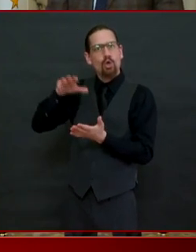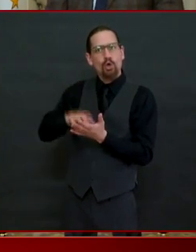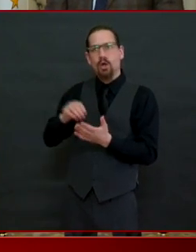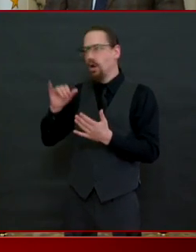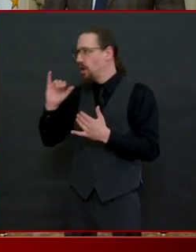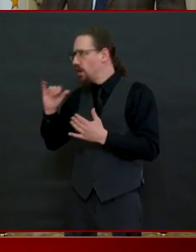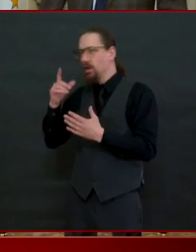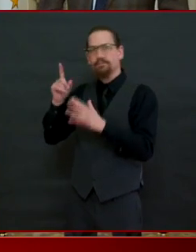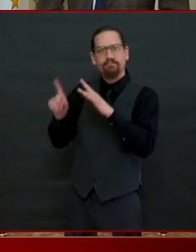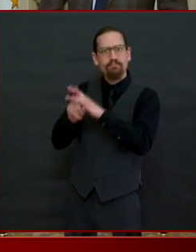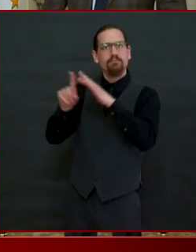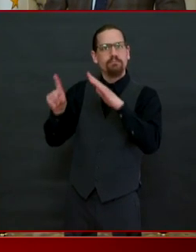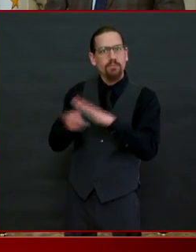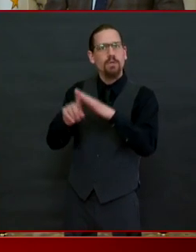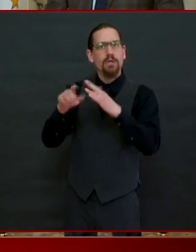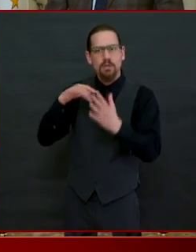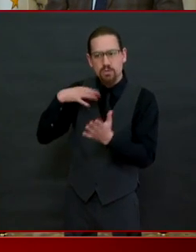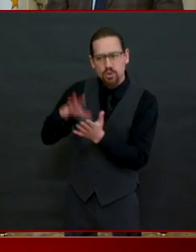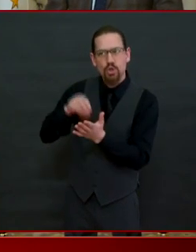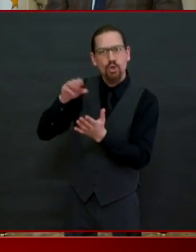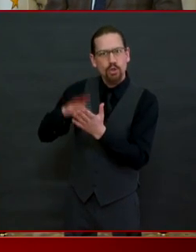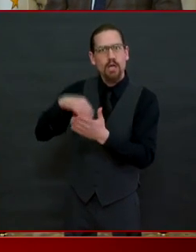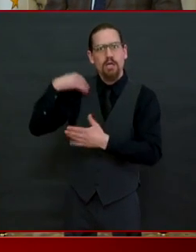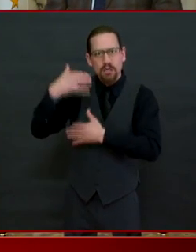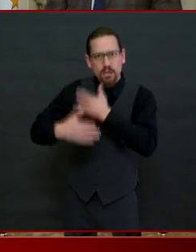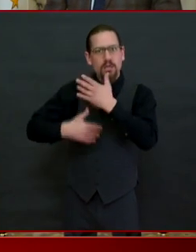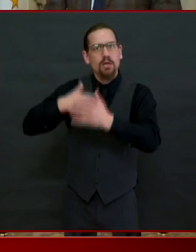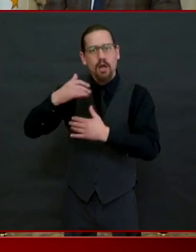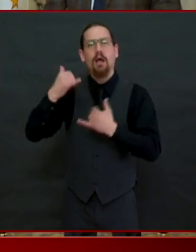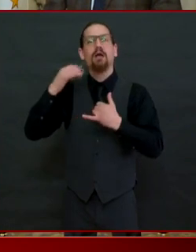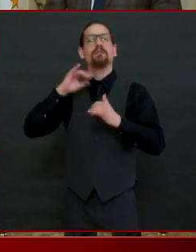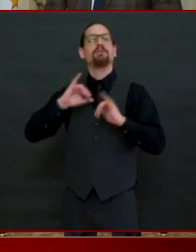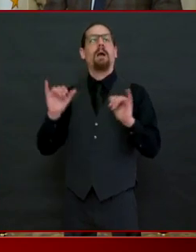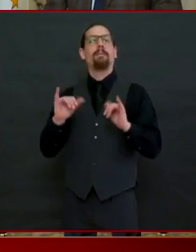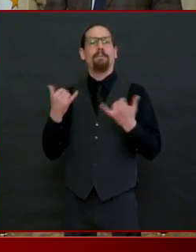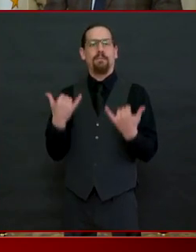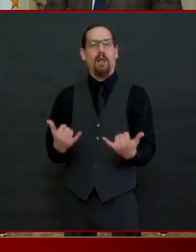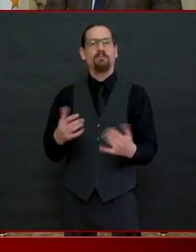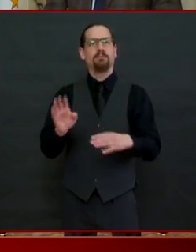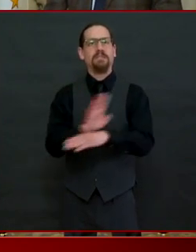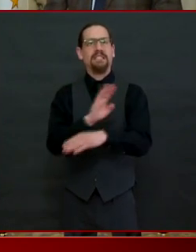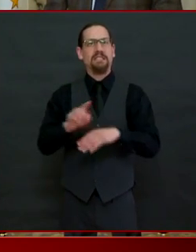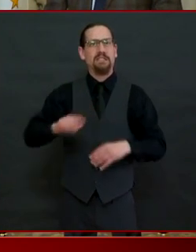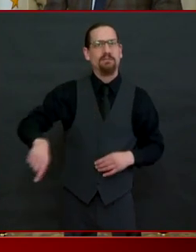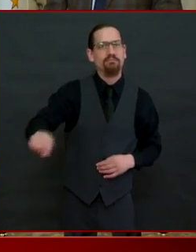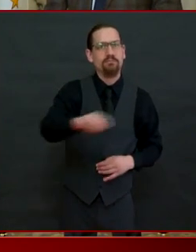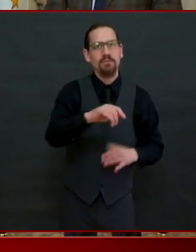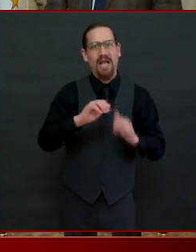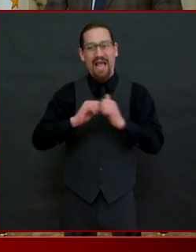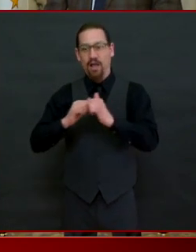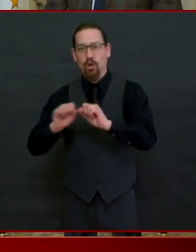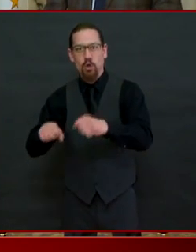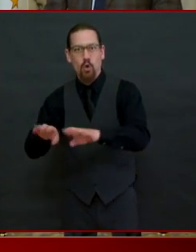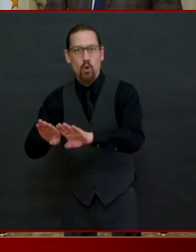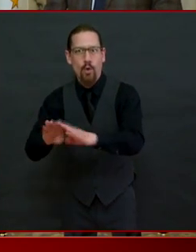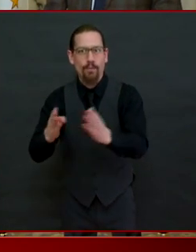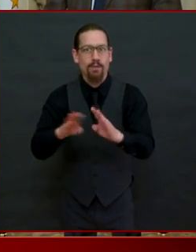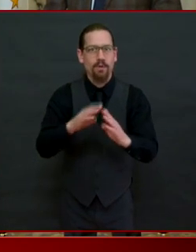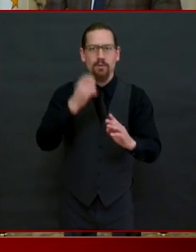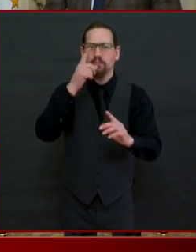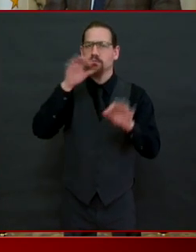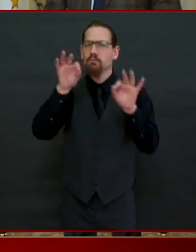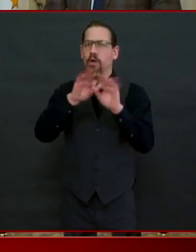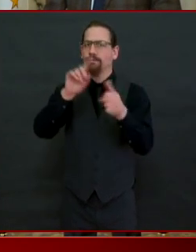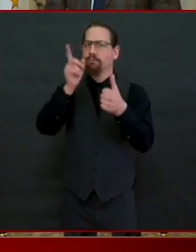economy thoughtfully in a pinpointed way incrementally with guidelines